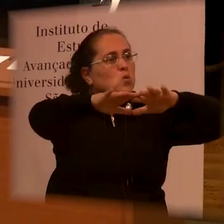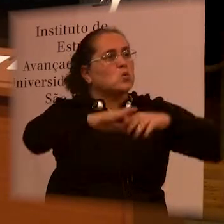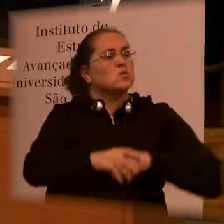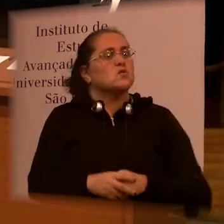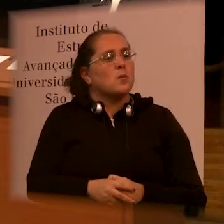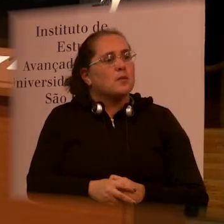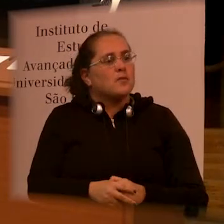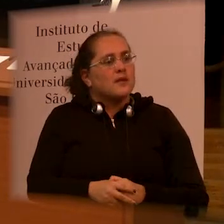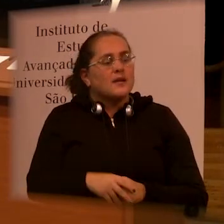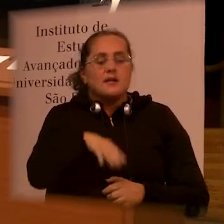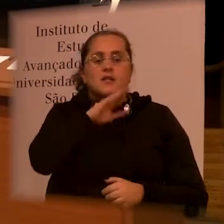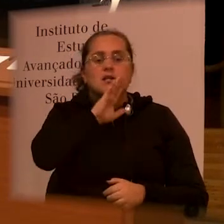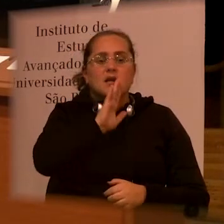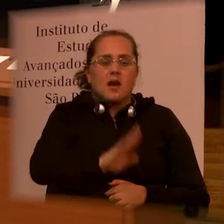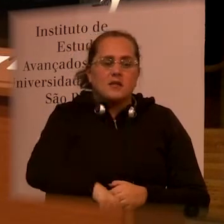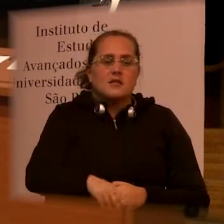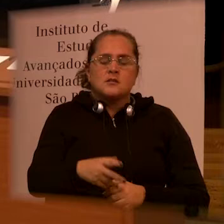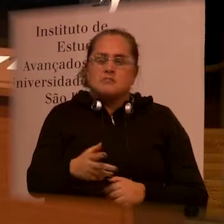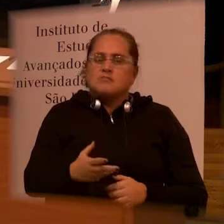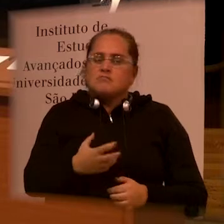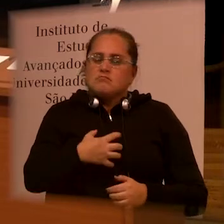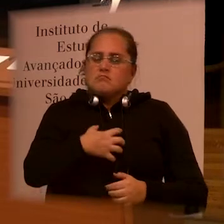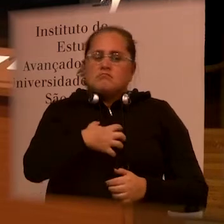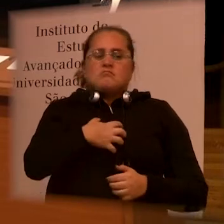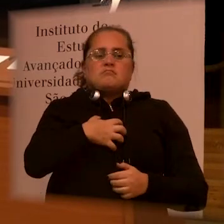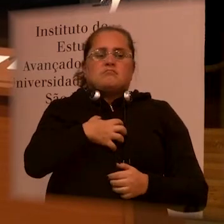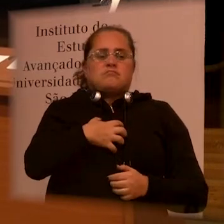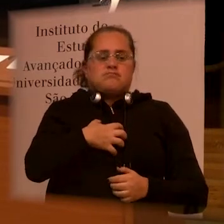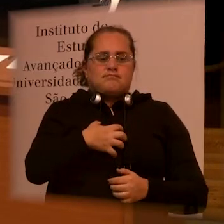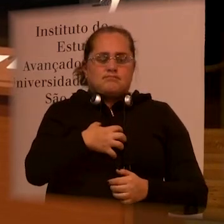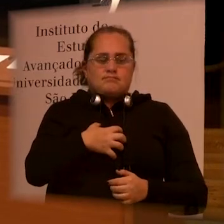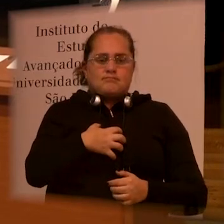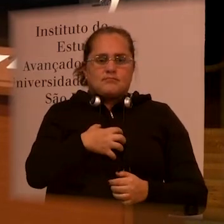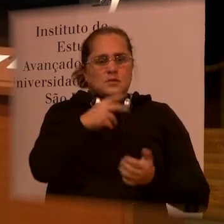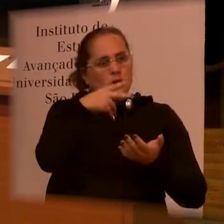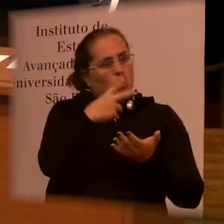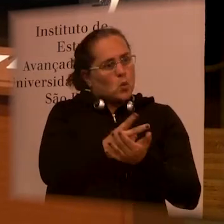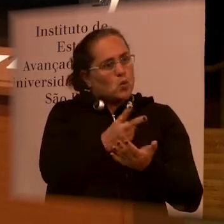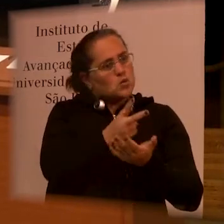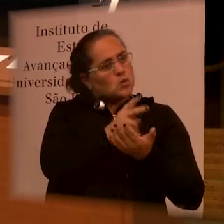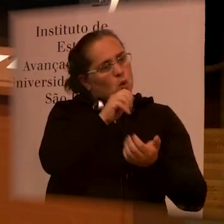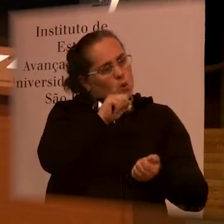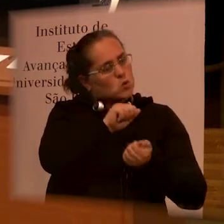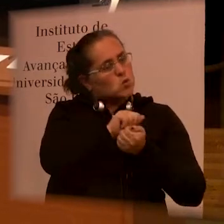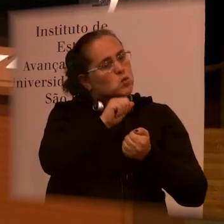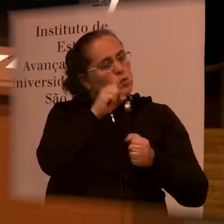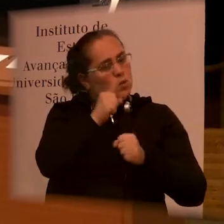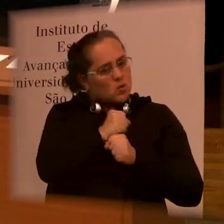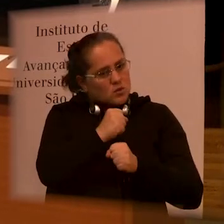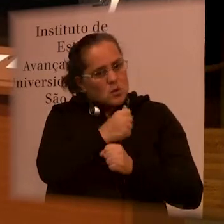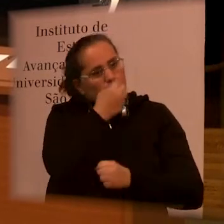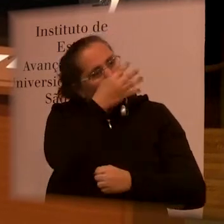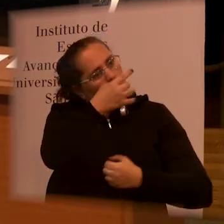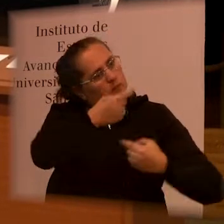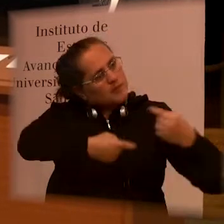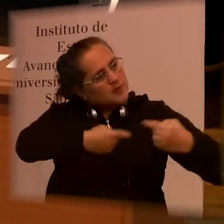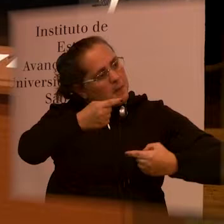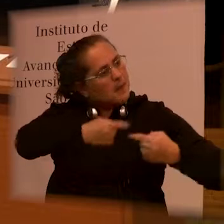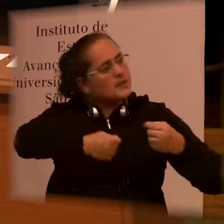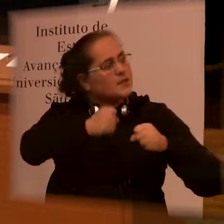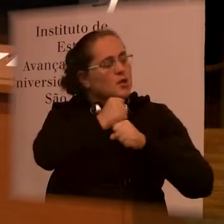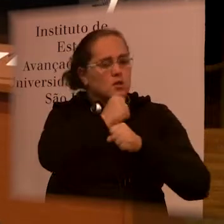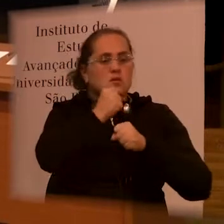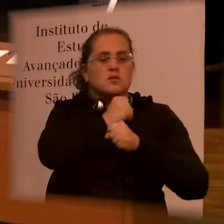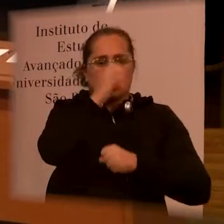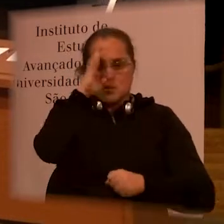and that this afternoon be inspiring to you so that we could keep together and build a